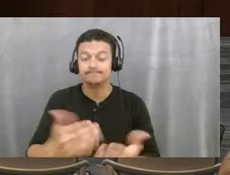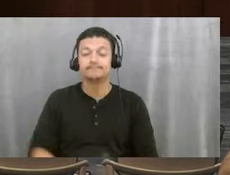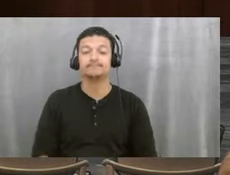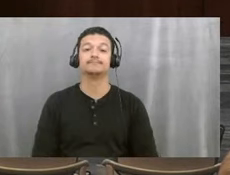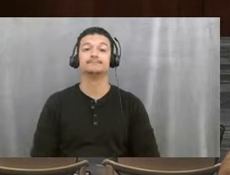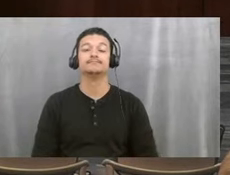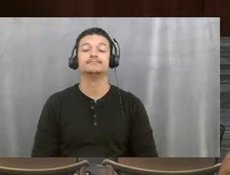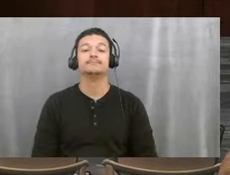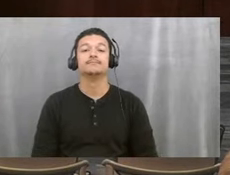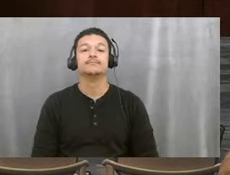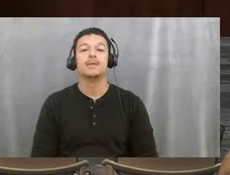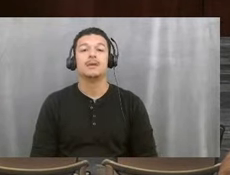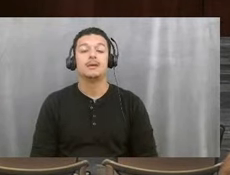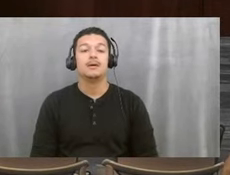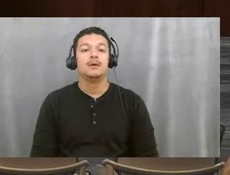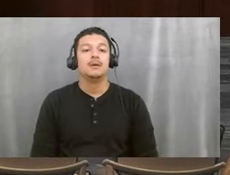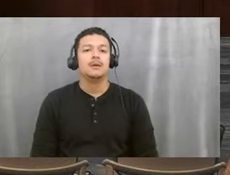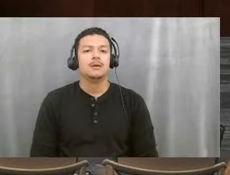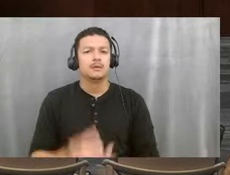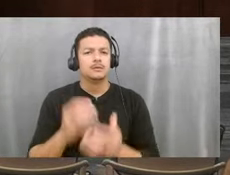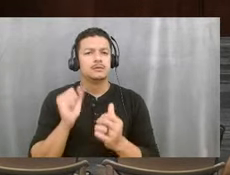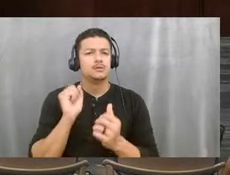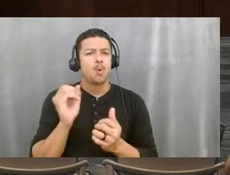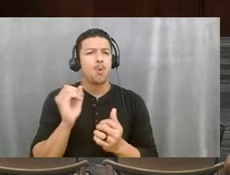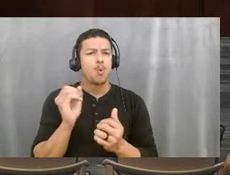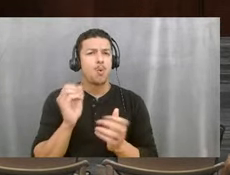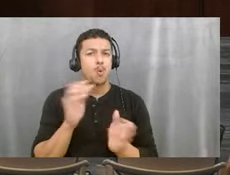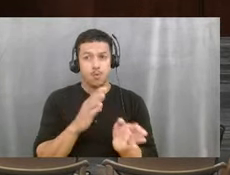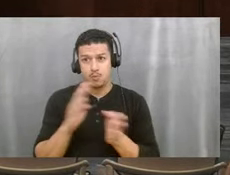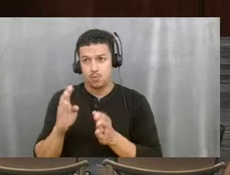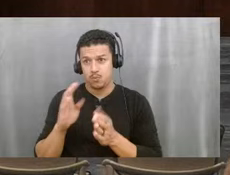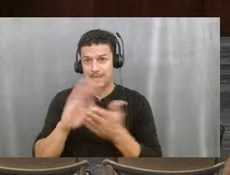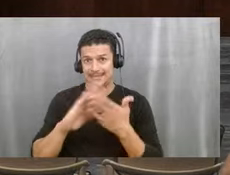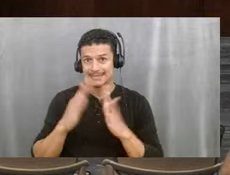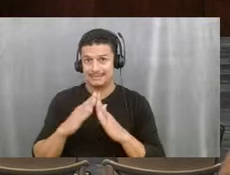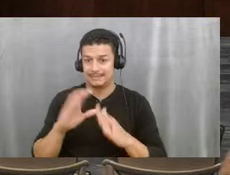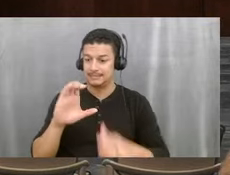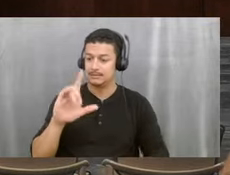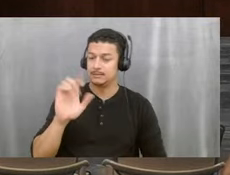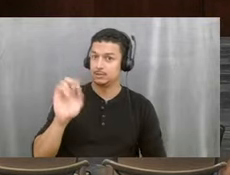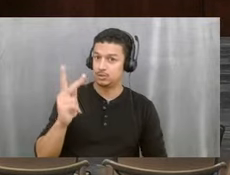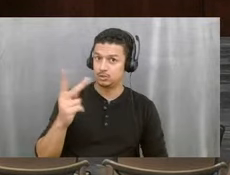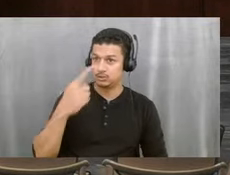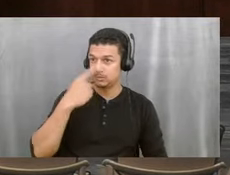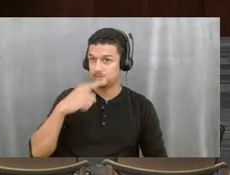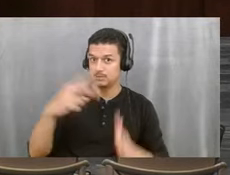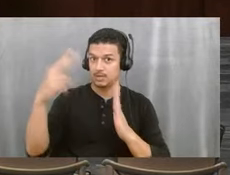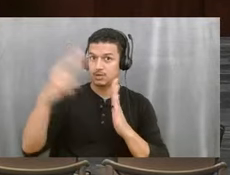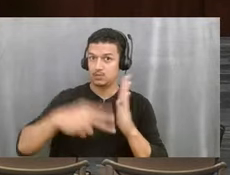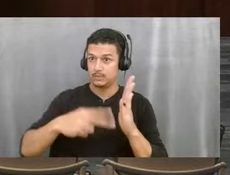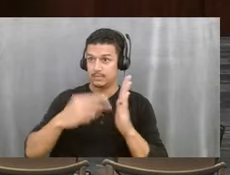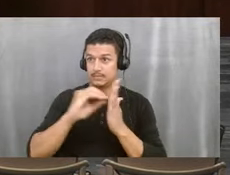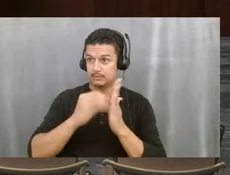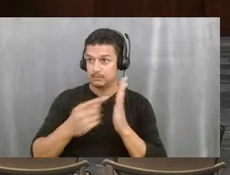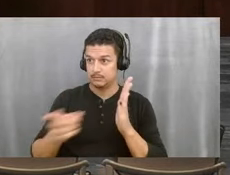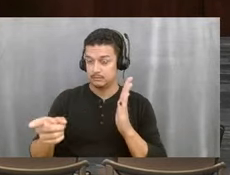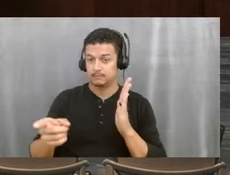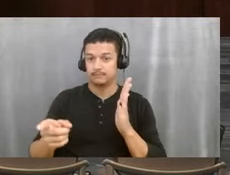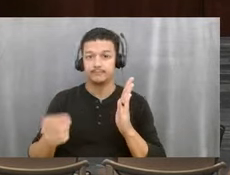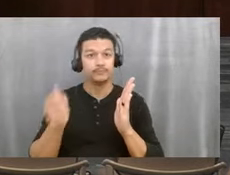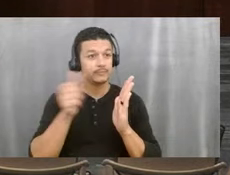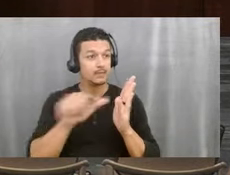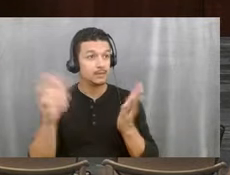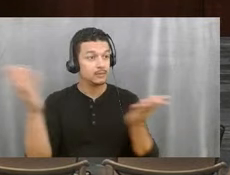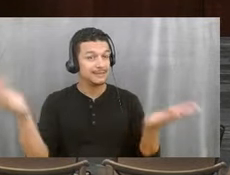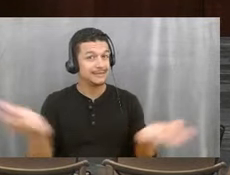And so let's turn to the city clerk for reading of the item. Anyone that is here to speak on